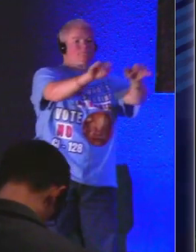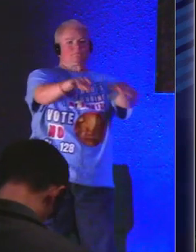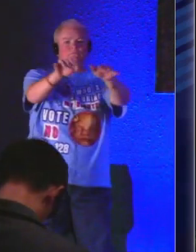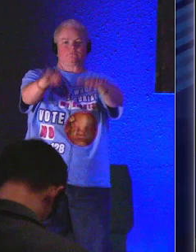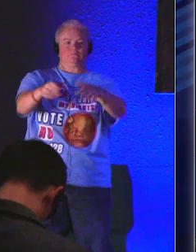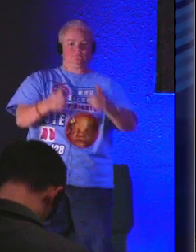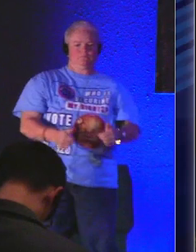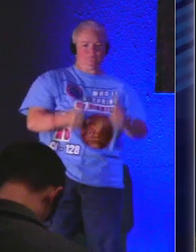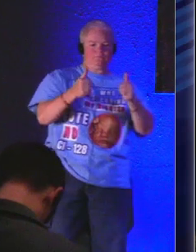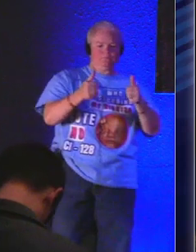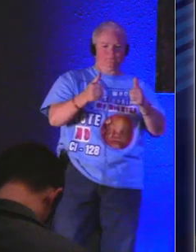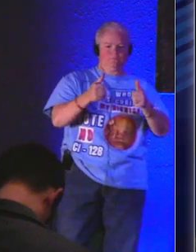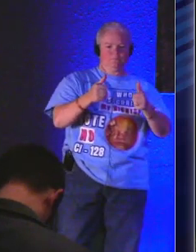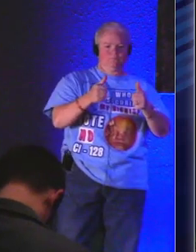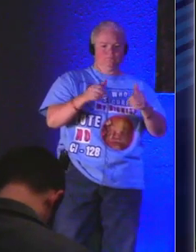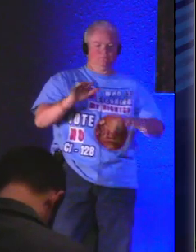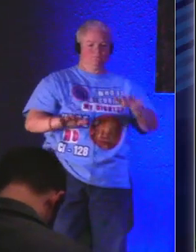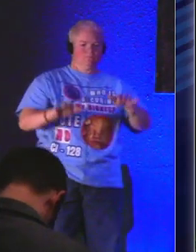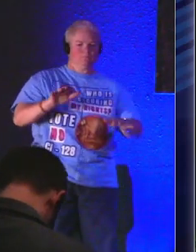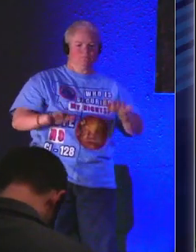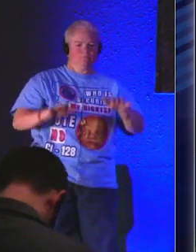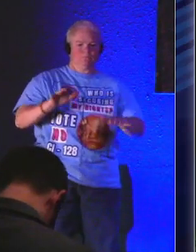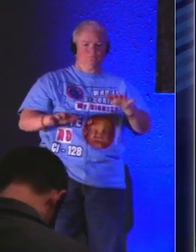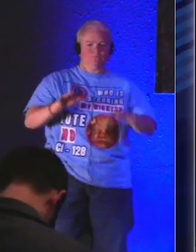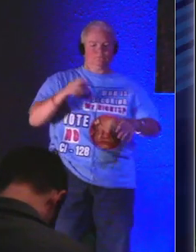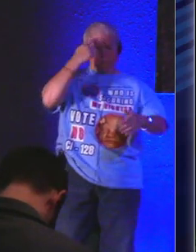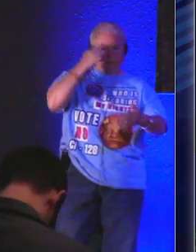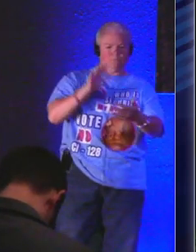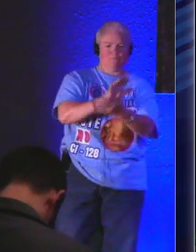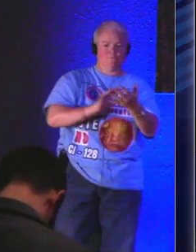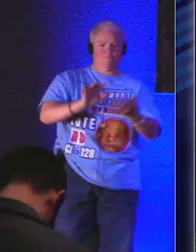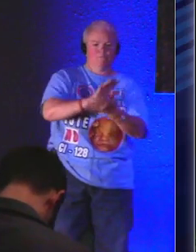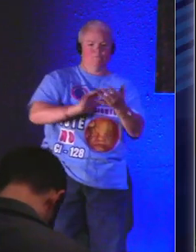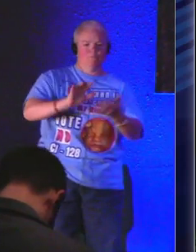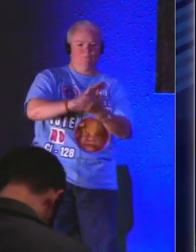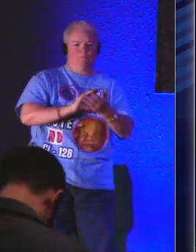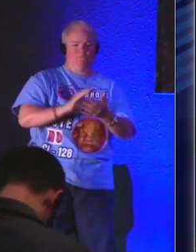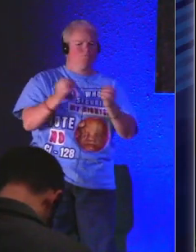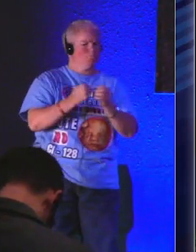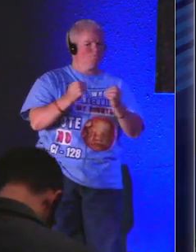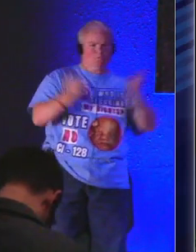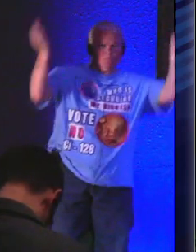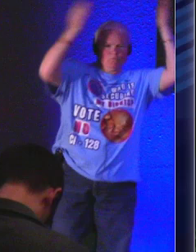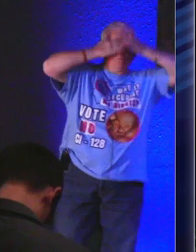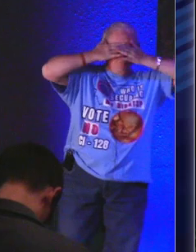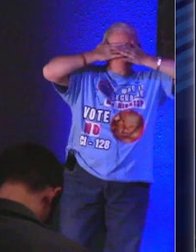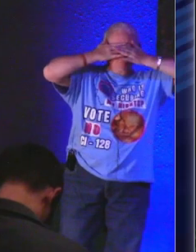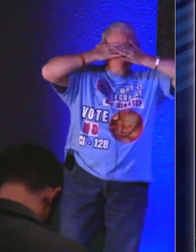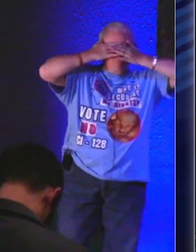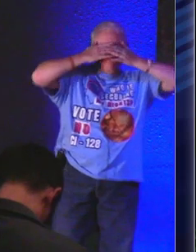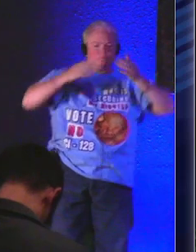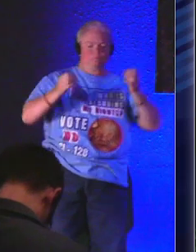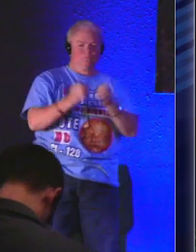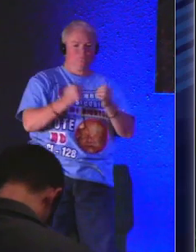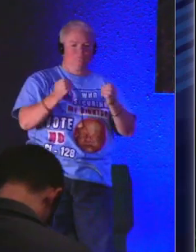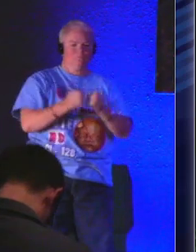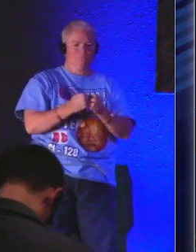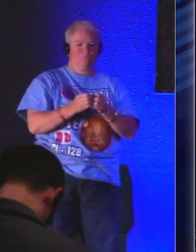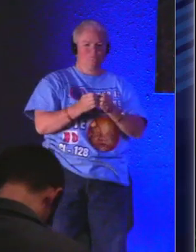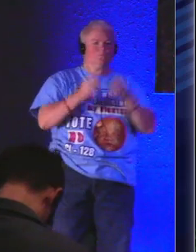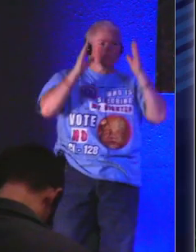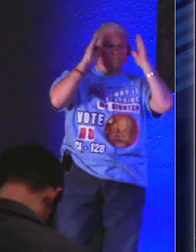Lord God there's so much confusion in the days that we live there's so much darkness there's so much that